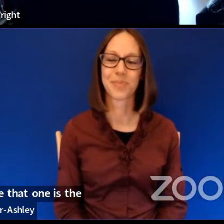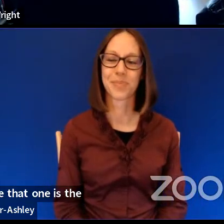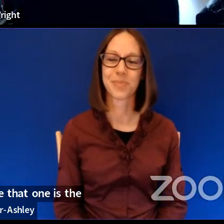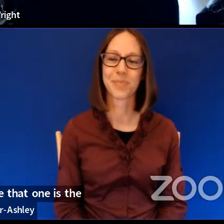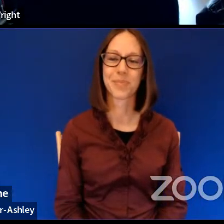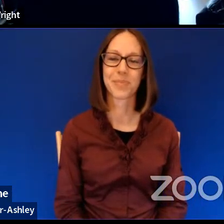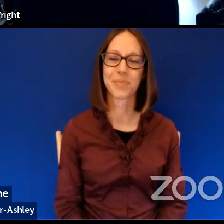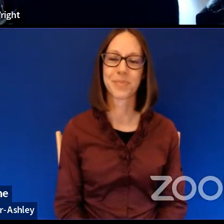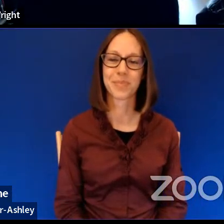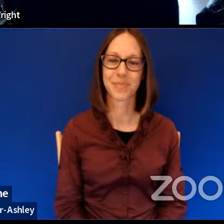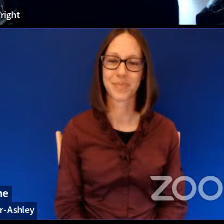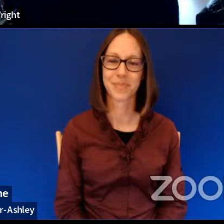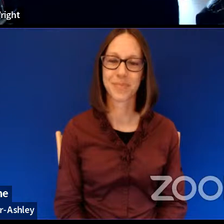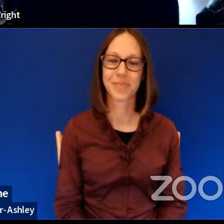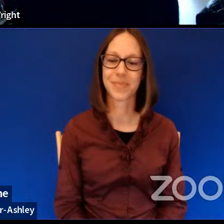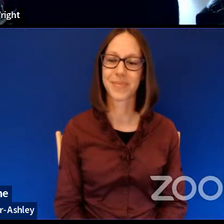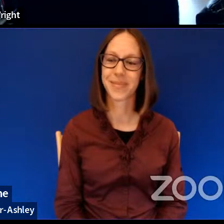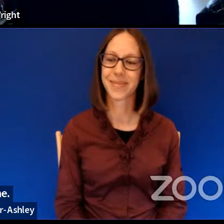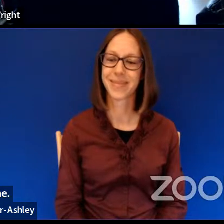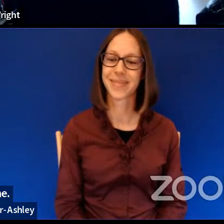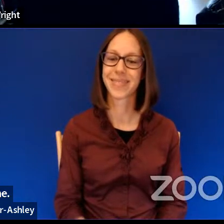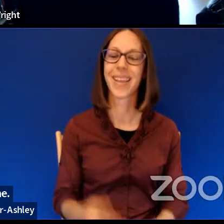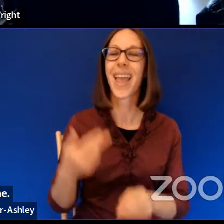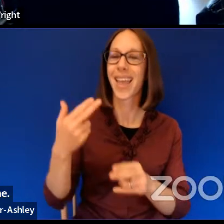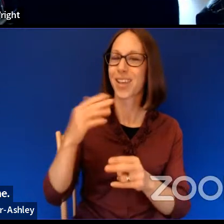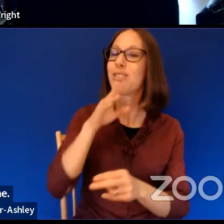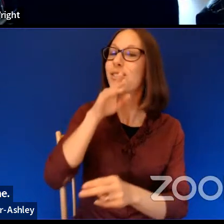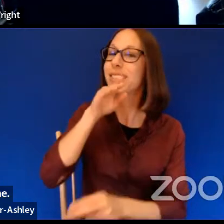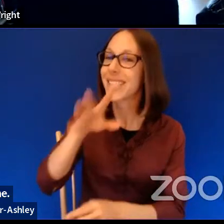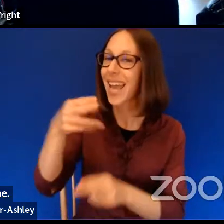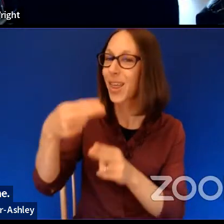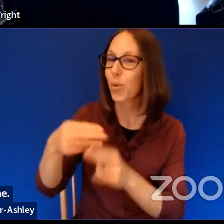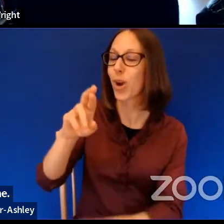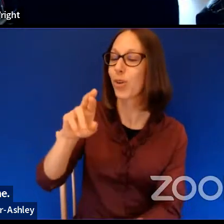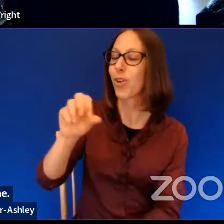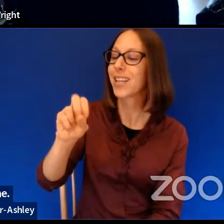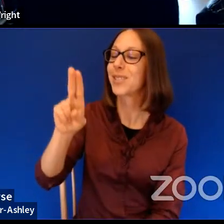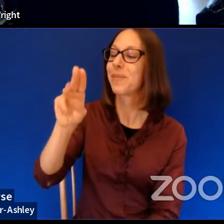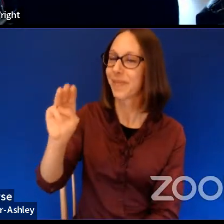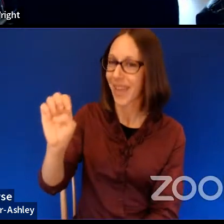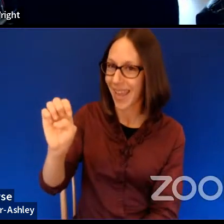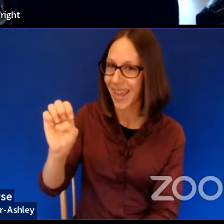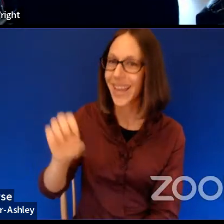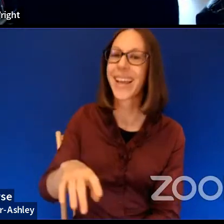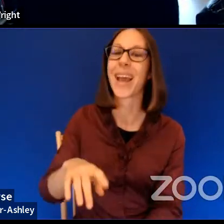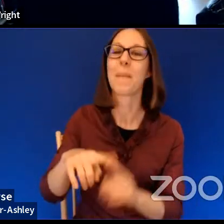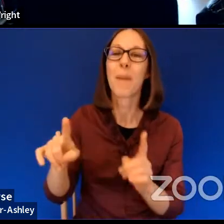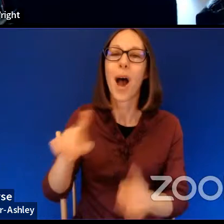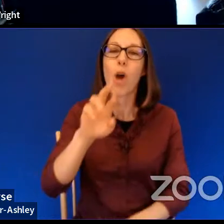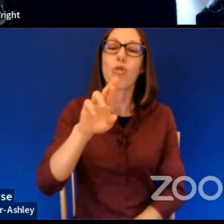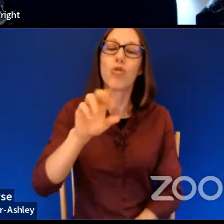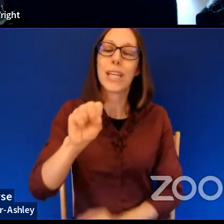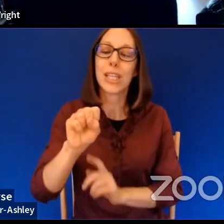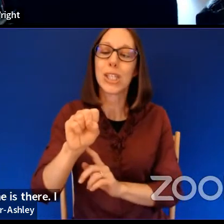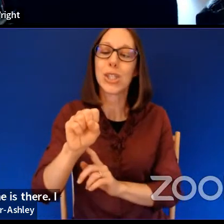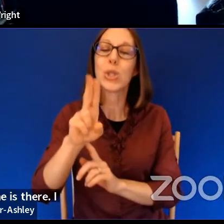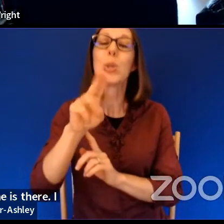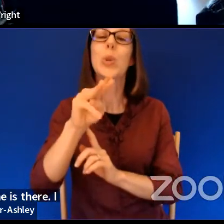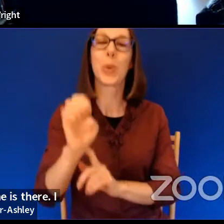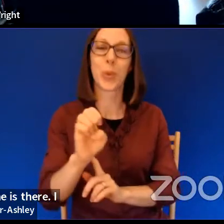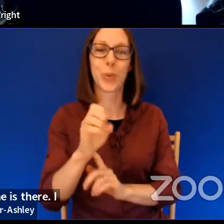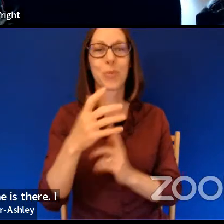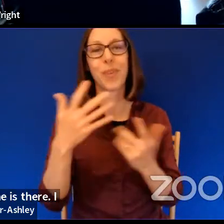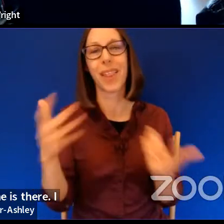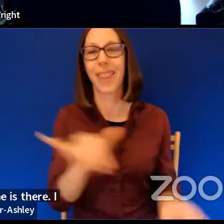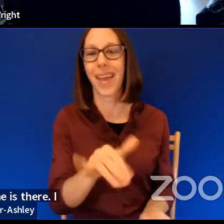So, it is resume, so, but of course resume is there. I almost thought, should I put up